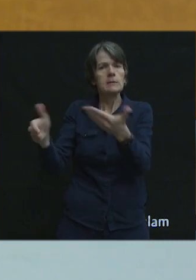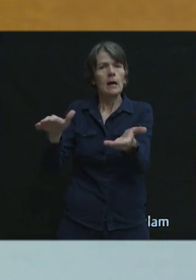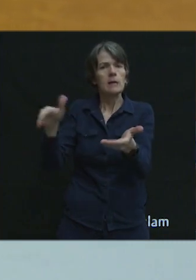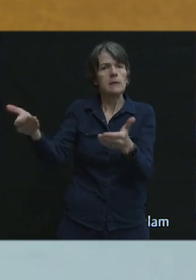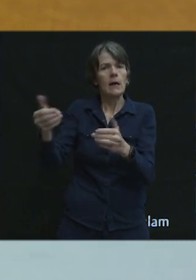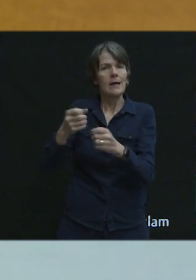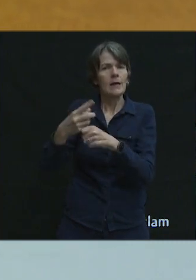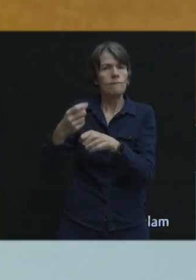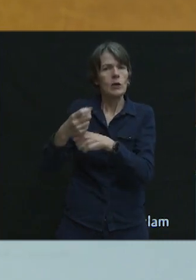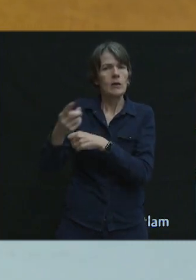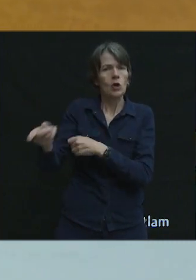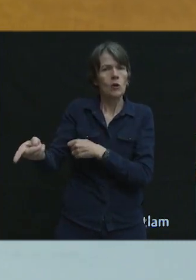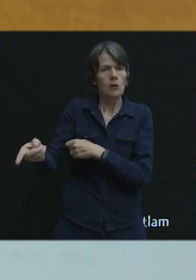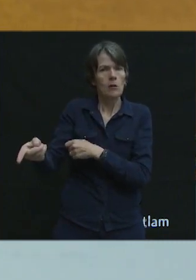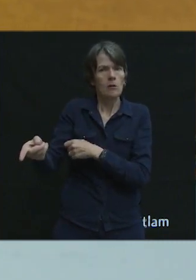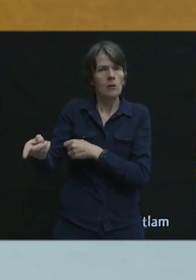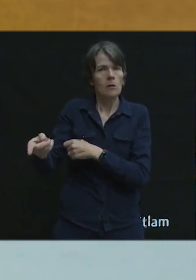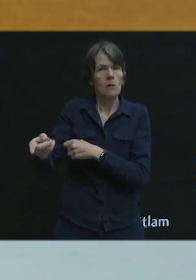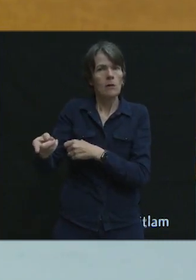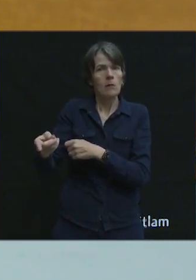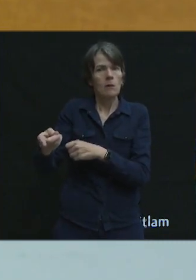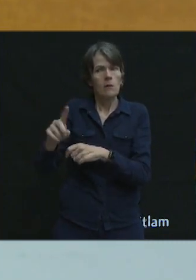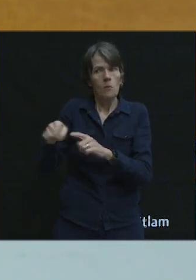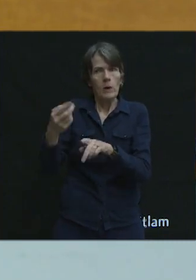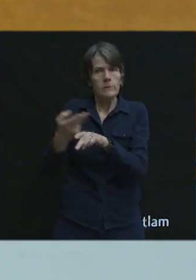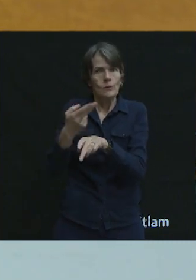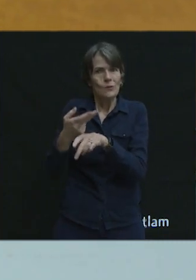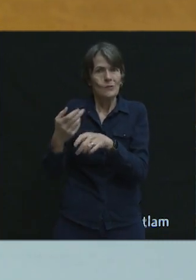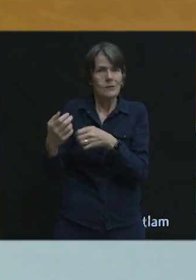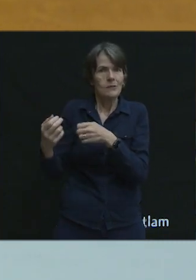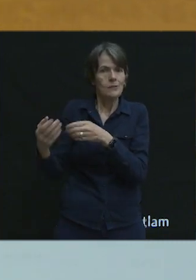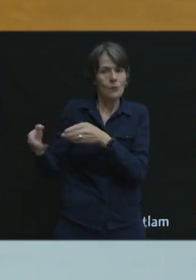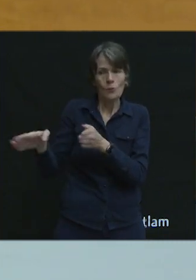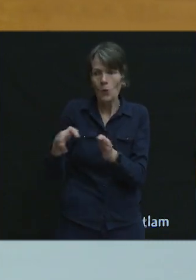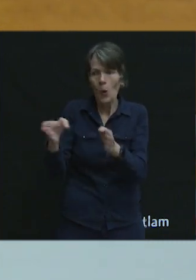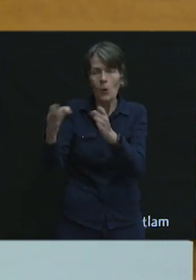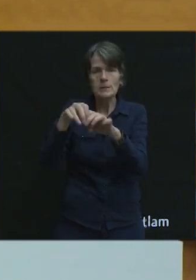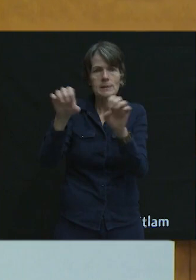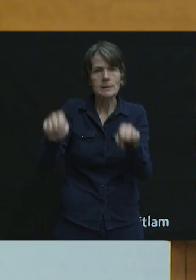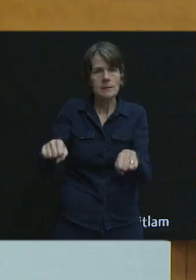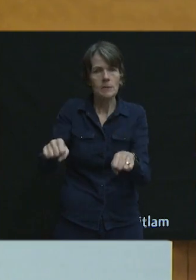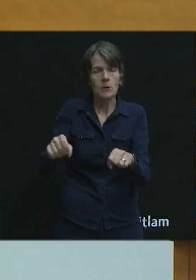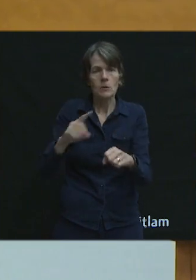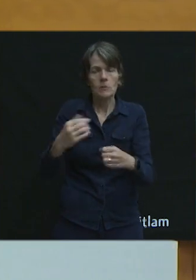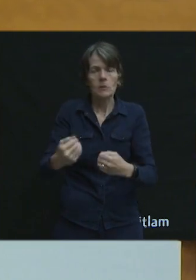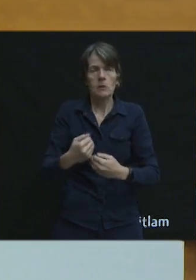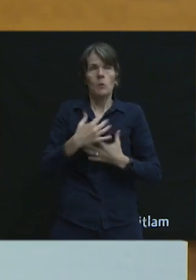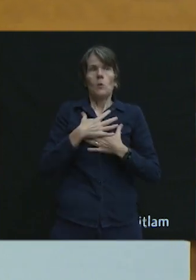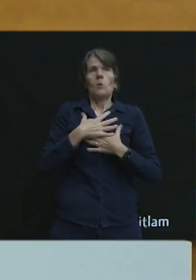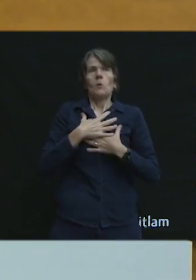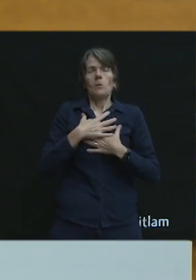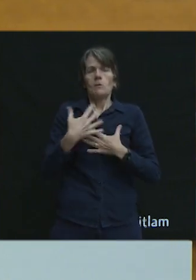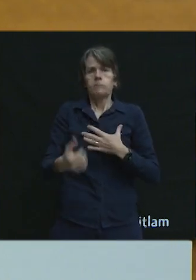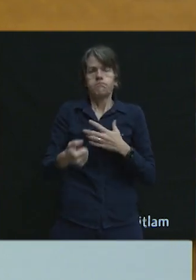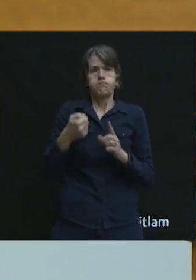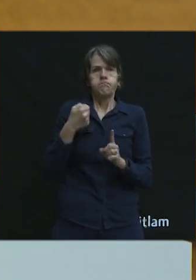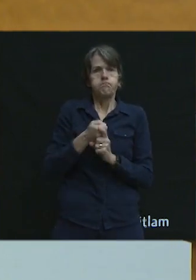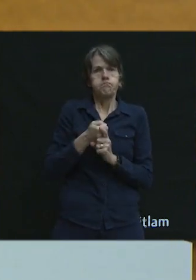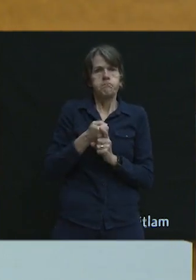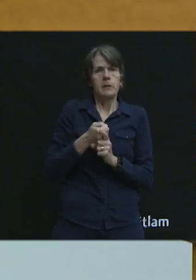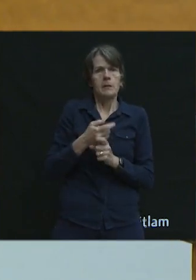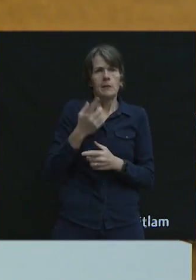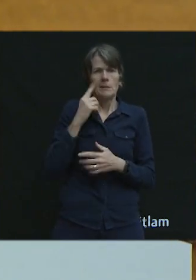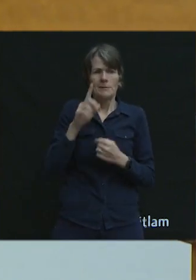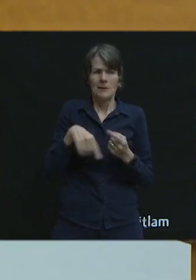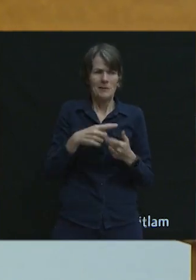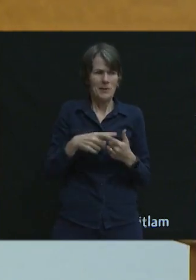roads every year. And that really shook me because it really fought against my principles and values that, as we travel, we